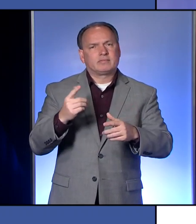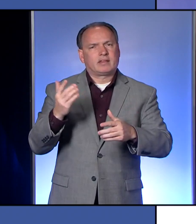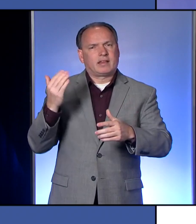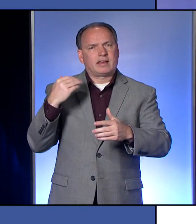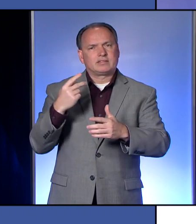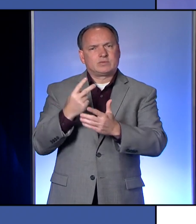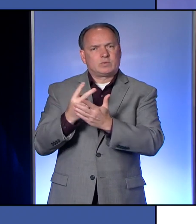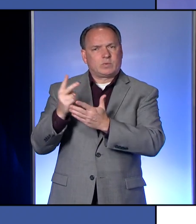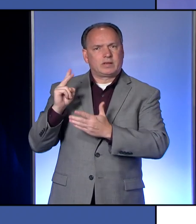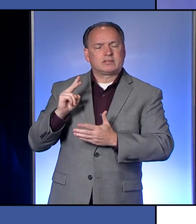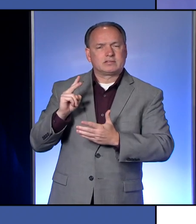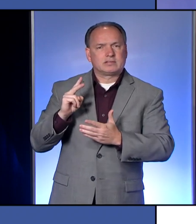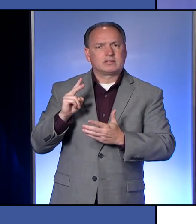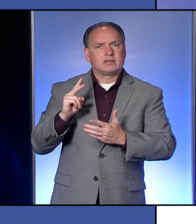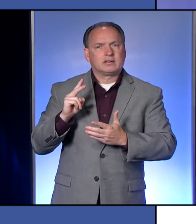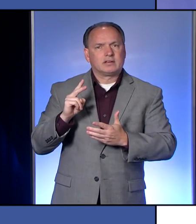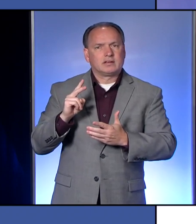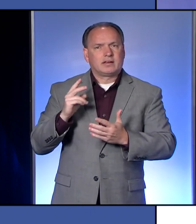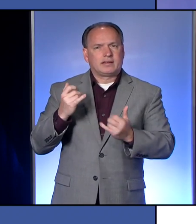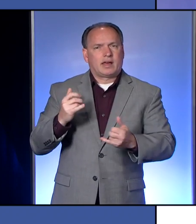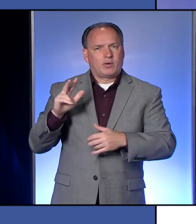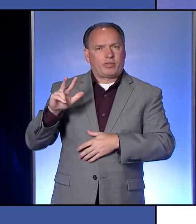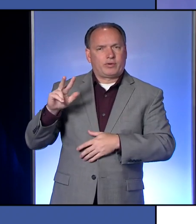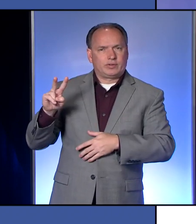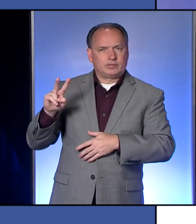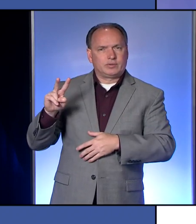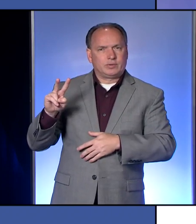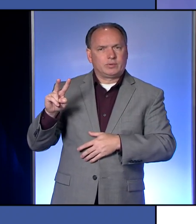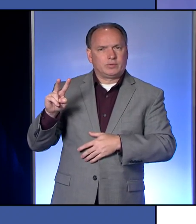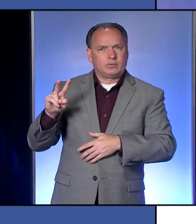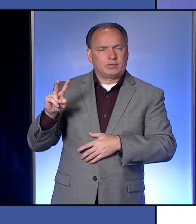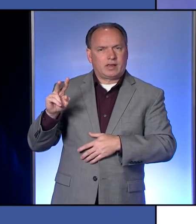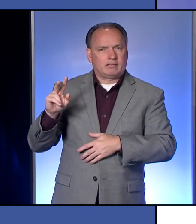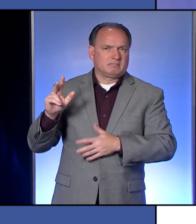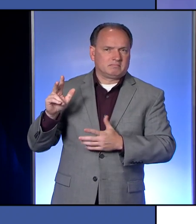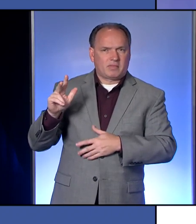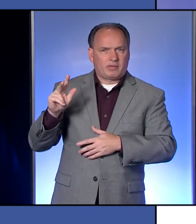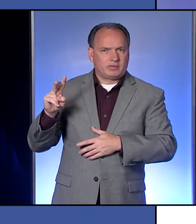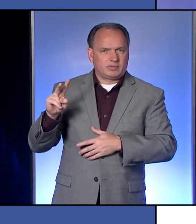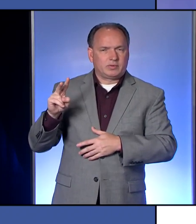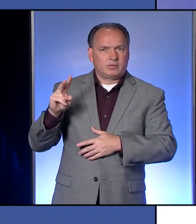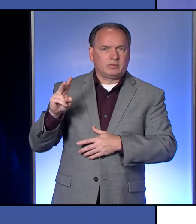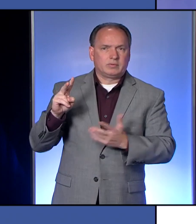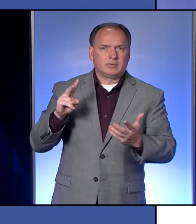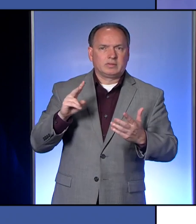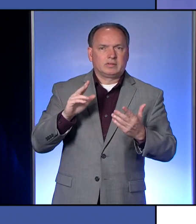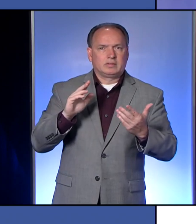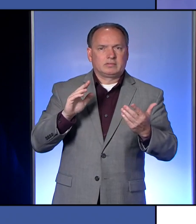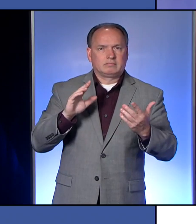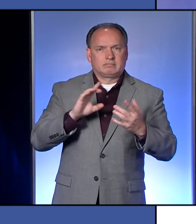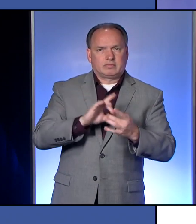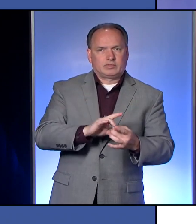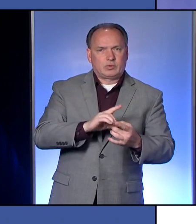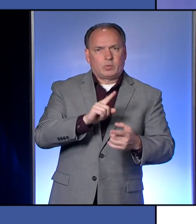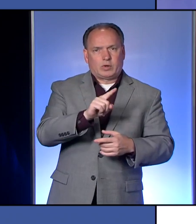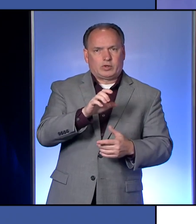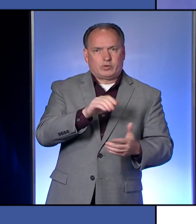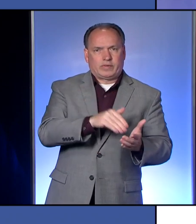in the past few days being so high brings us to 32 basically and a half cases per 100,000. And we talked